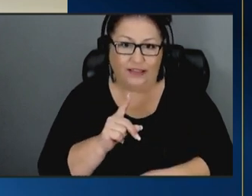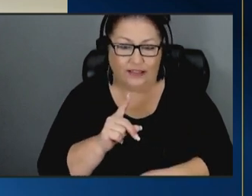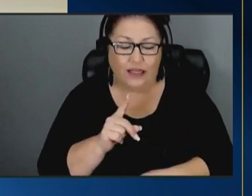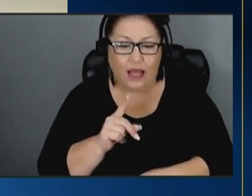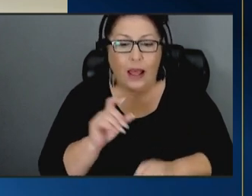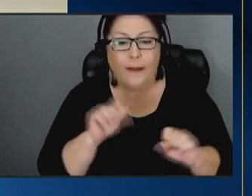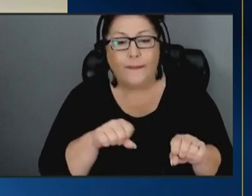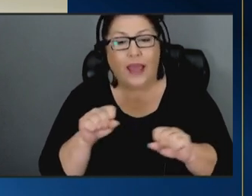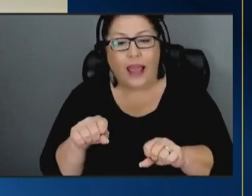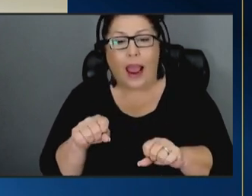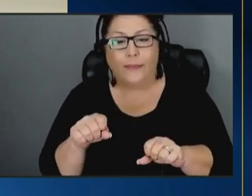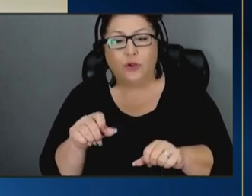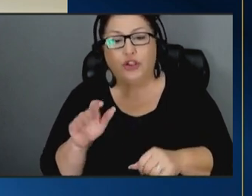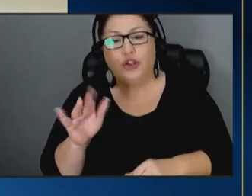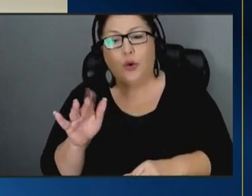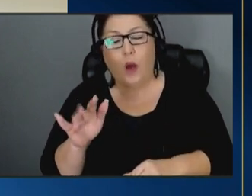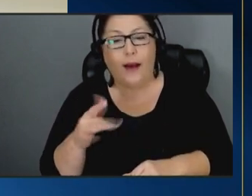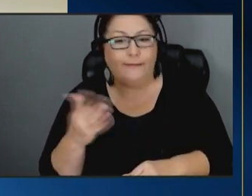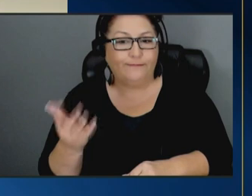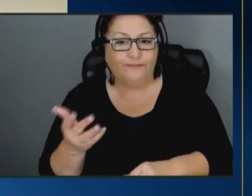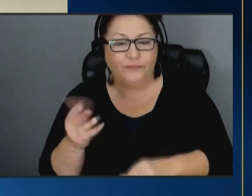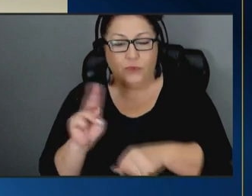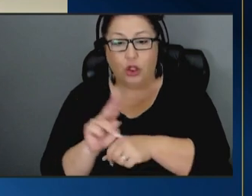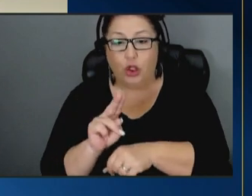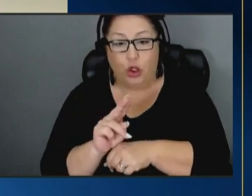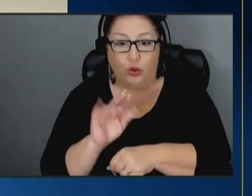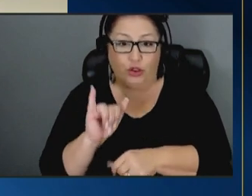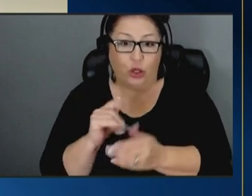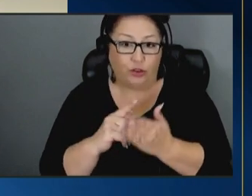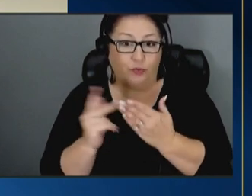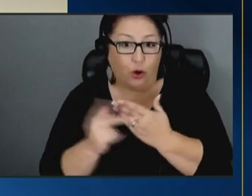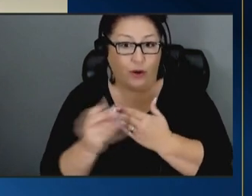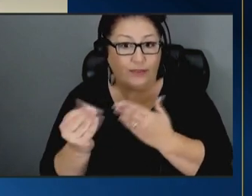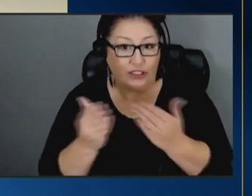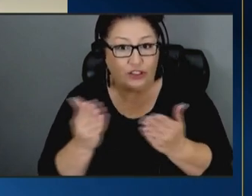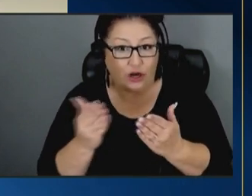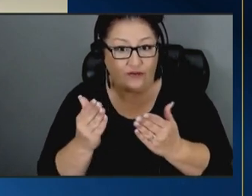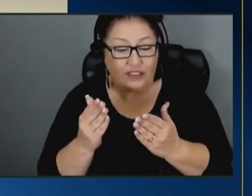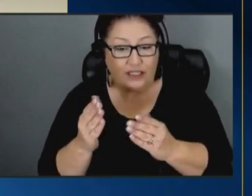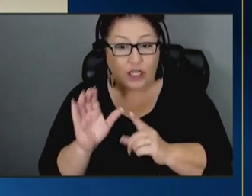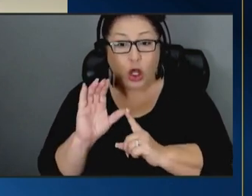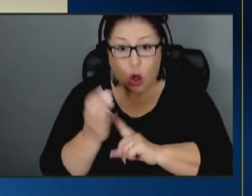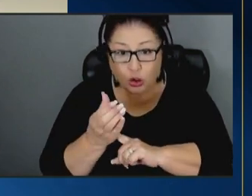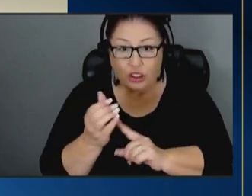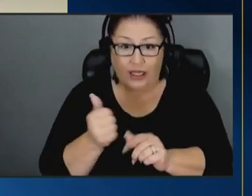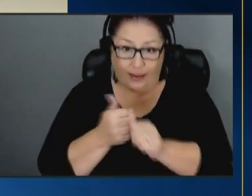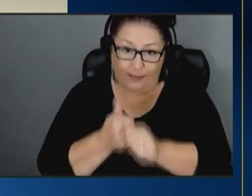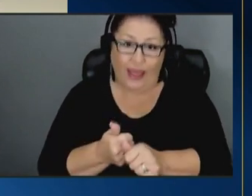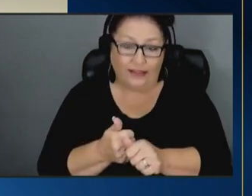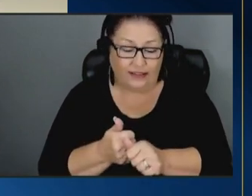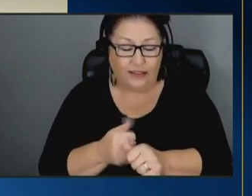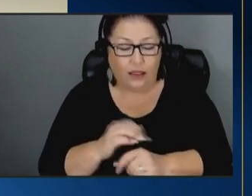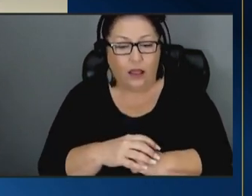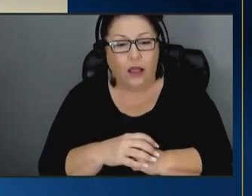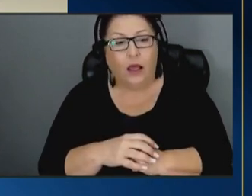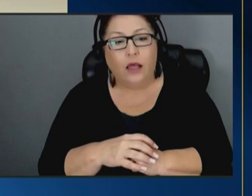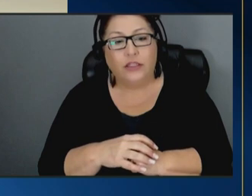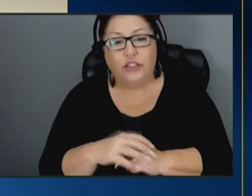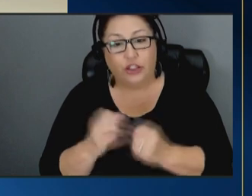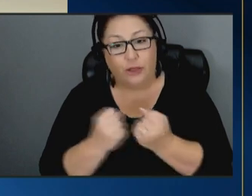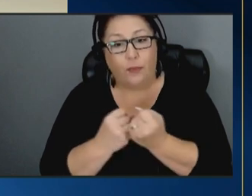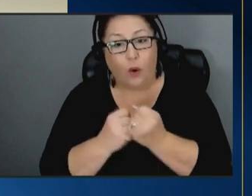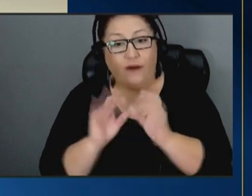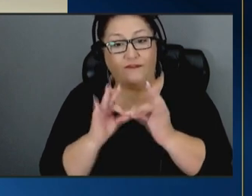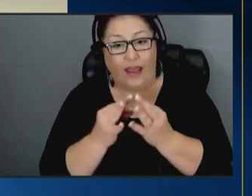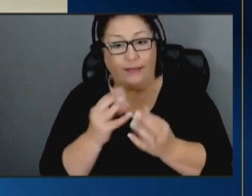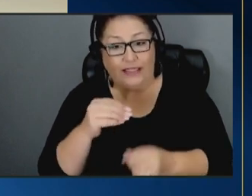able to uh use these programs and services culturally based programs and services to support families and